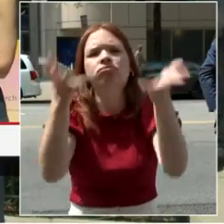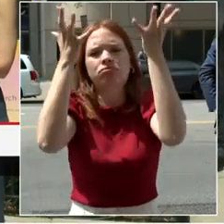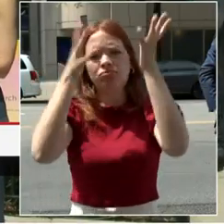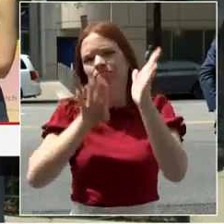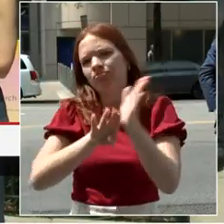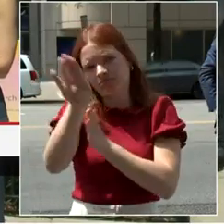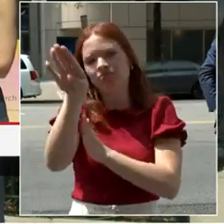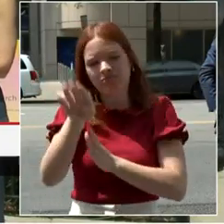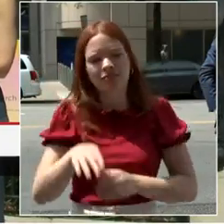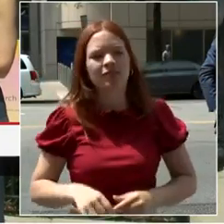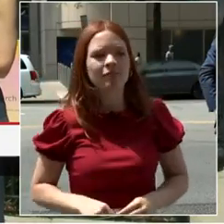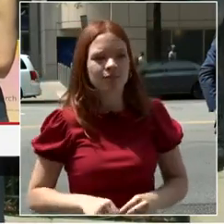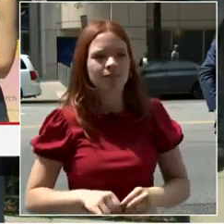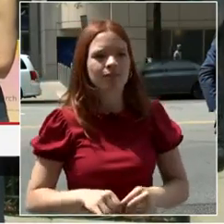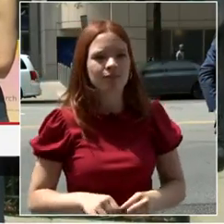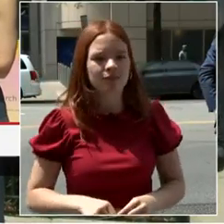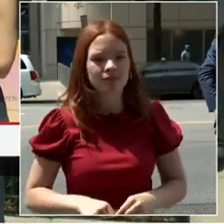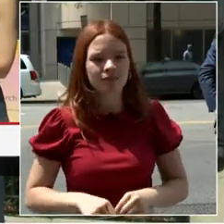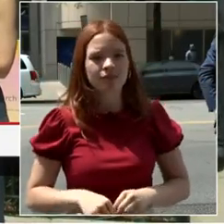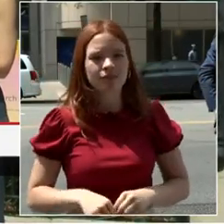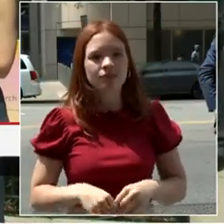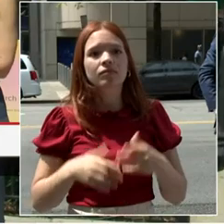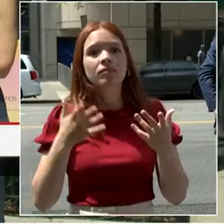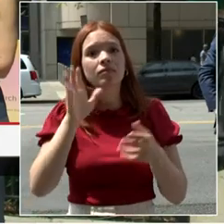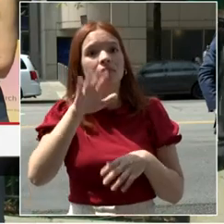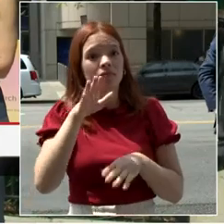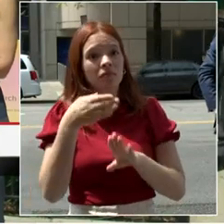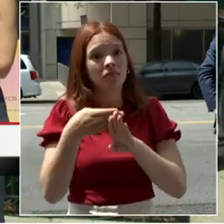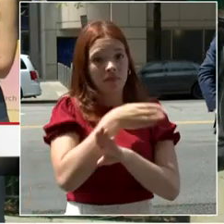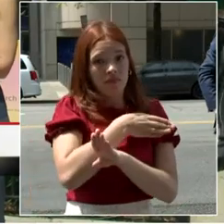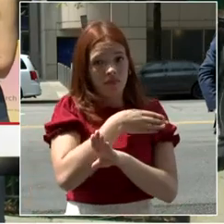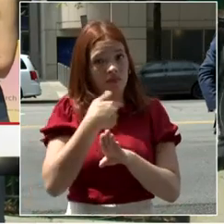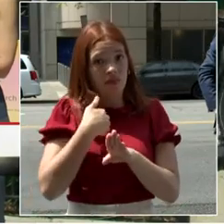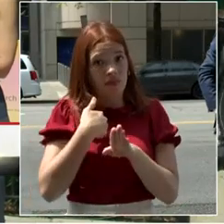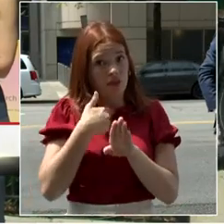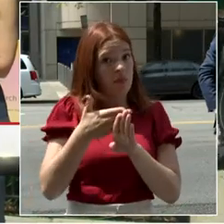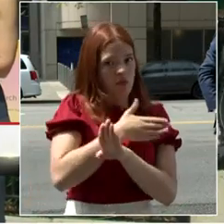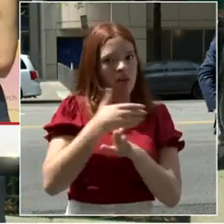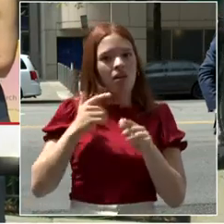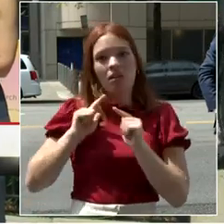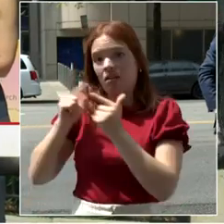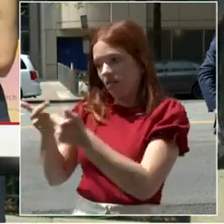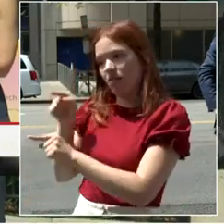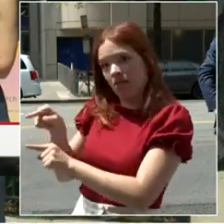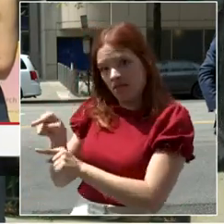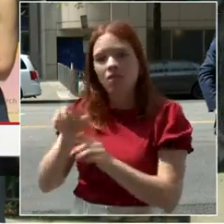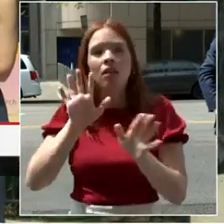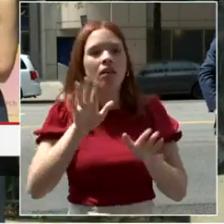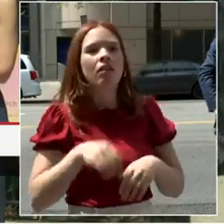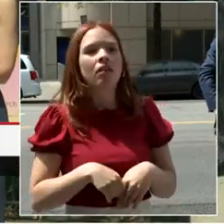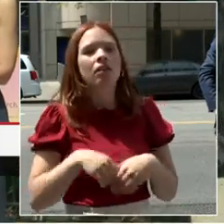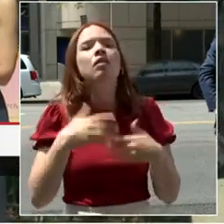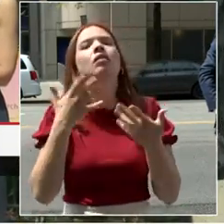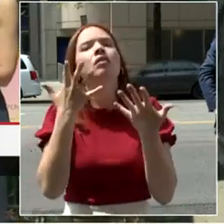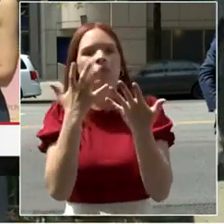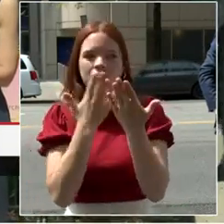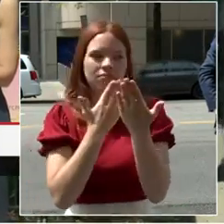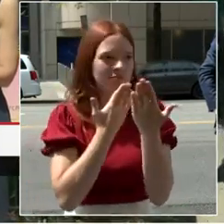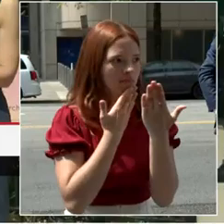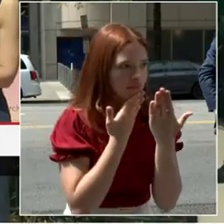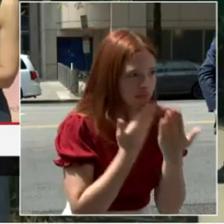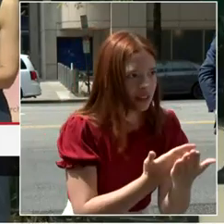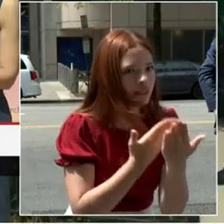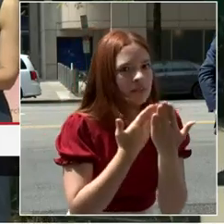say before I turn to Leona to introduce herself, just a quick round of thank yous. The mayor mentioned that we were at the retail conference